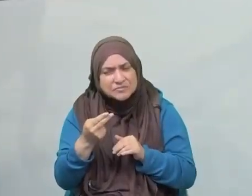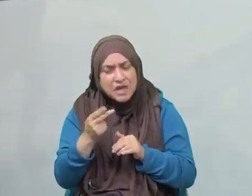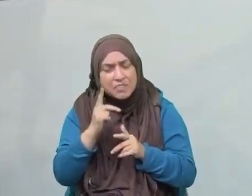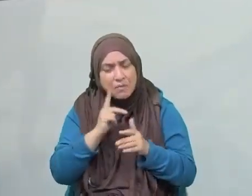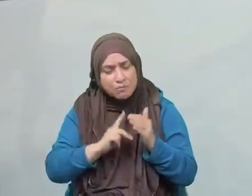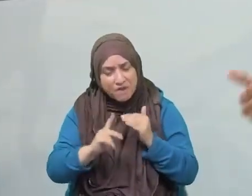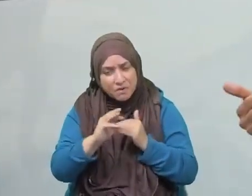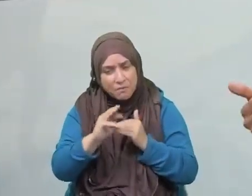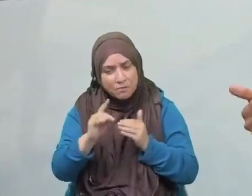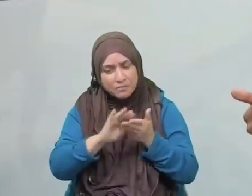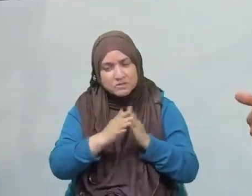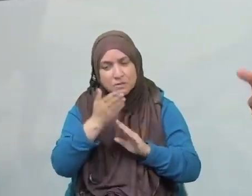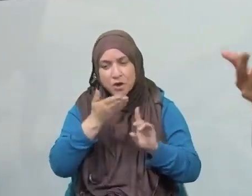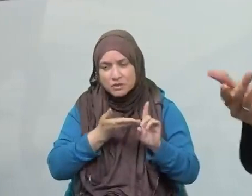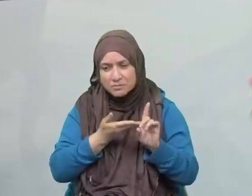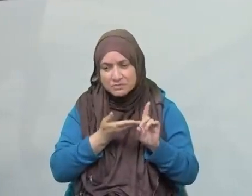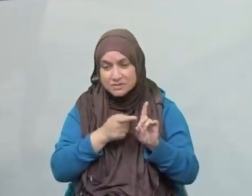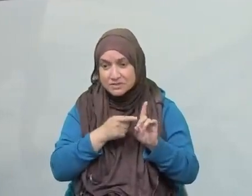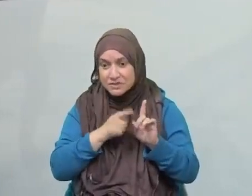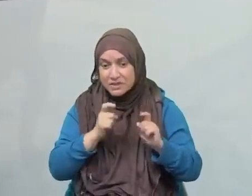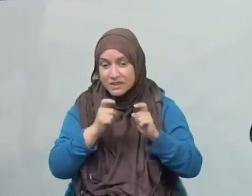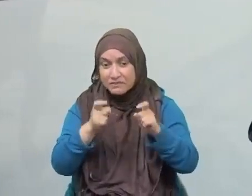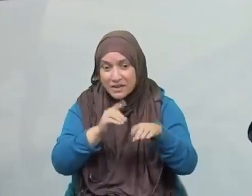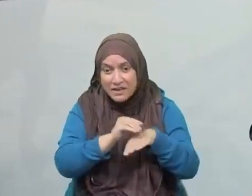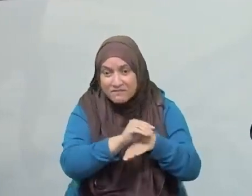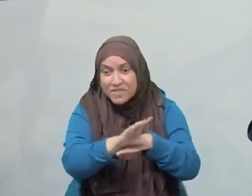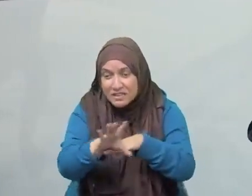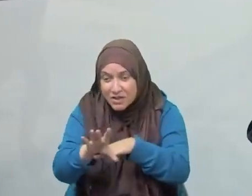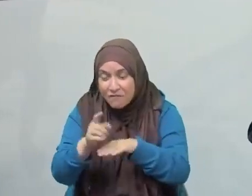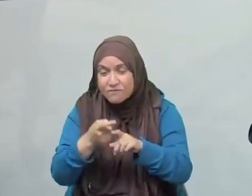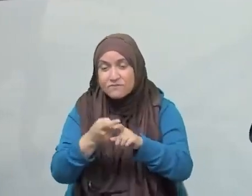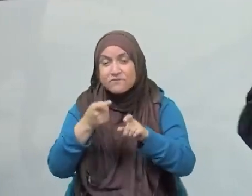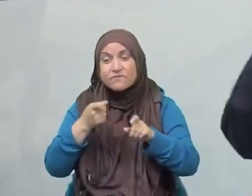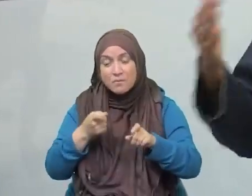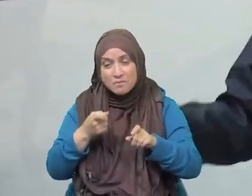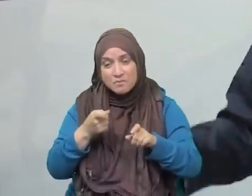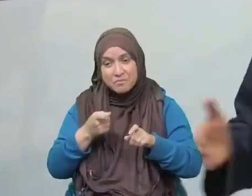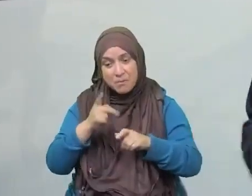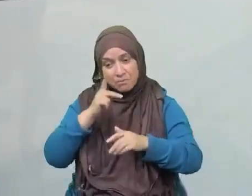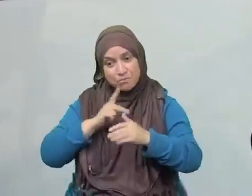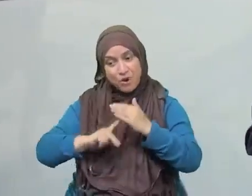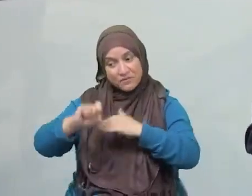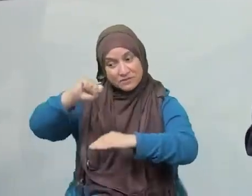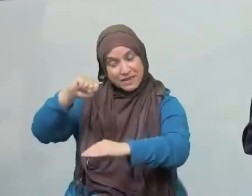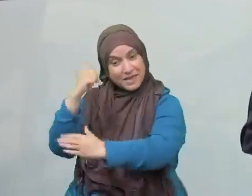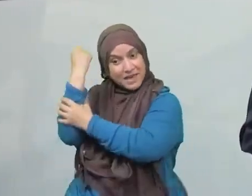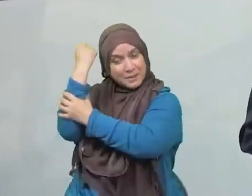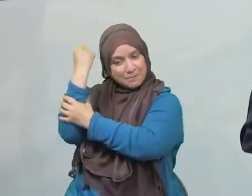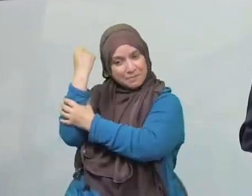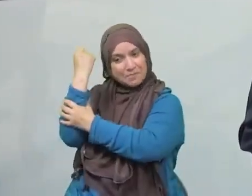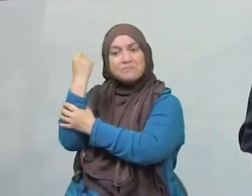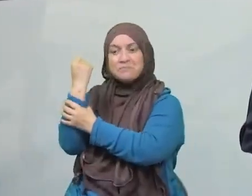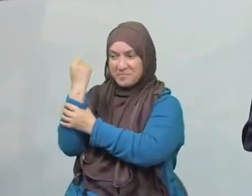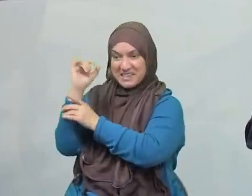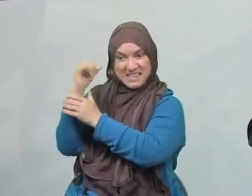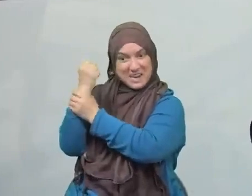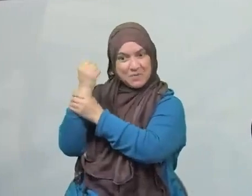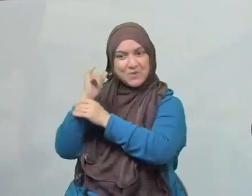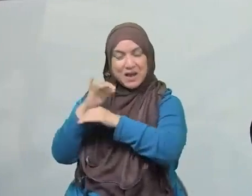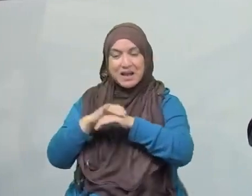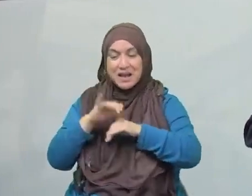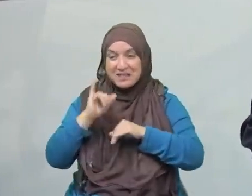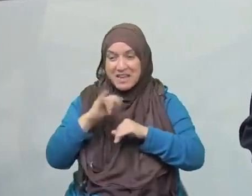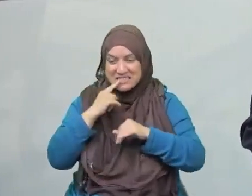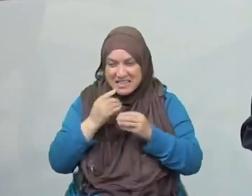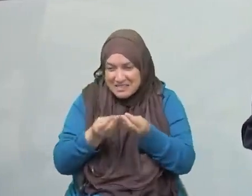paradise. Subhanallah, alhamdulillah, Allahu Akbar. And then you find the ahadith where the Prophet sallallahu alayhi wa sallam says